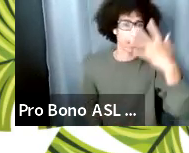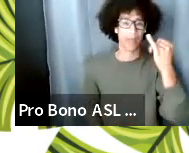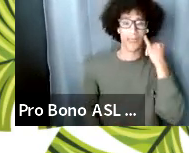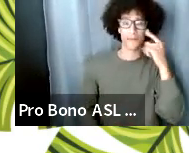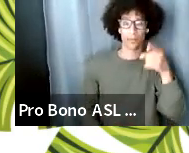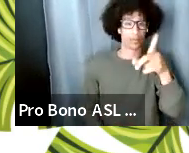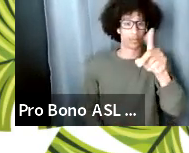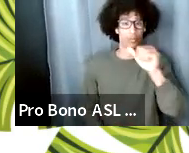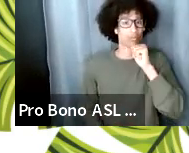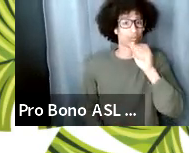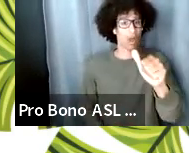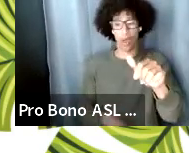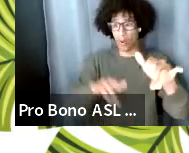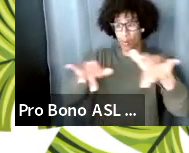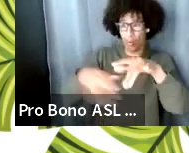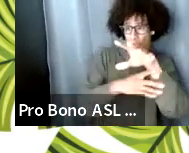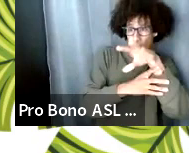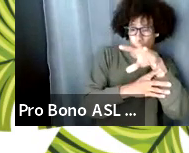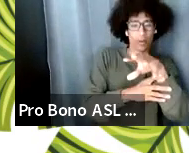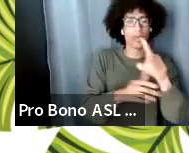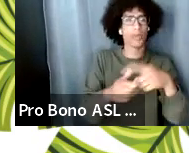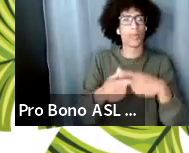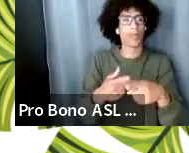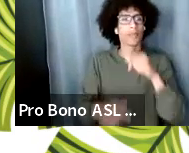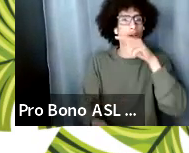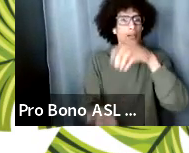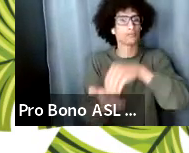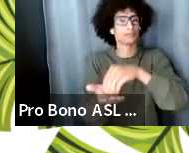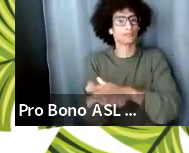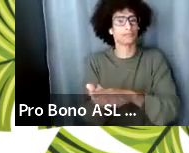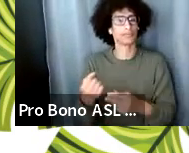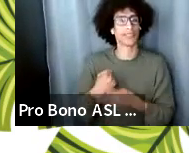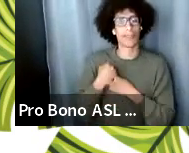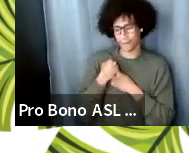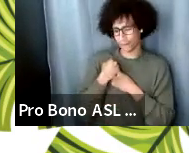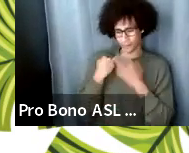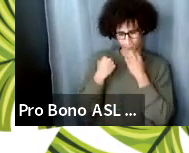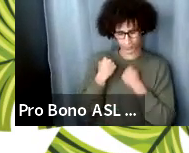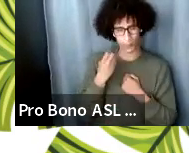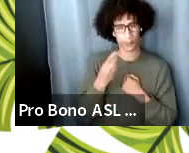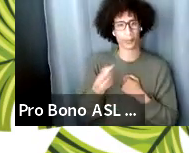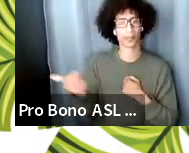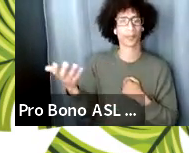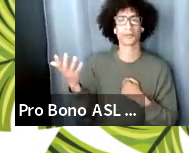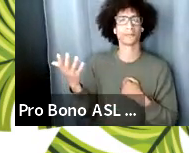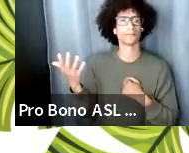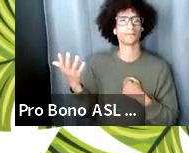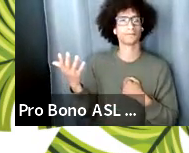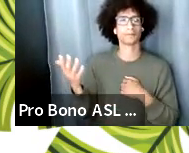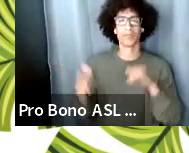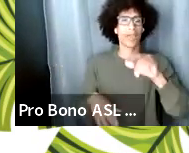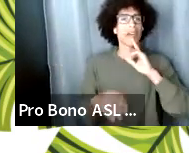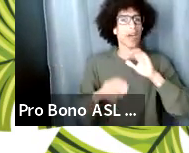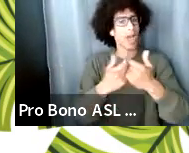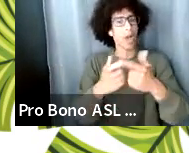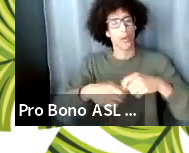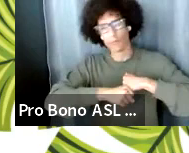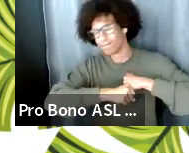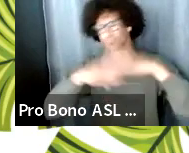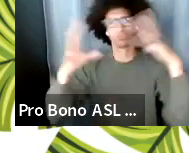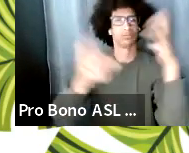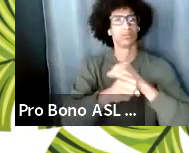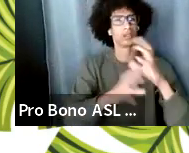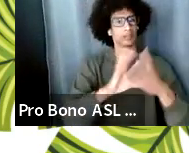it does not get archived it is not part of it's not how we explode the canon right you deserve to be part of the american